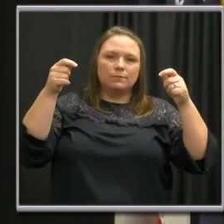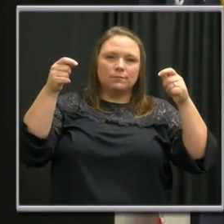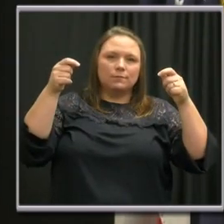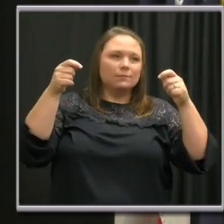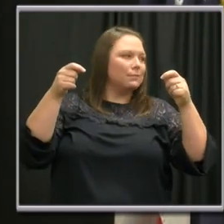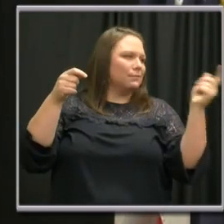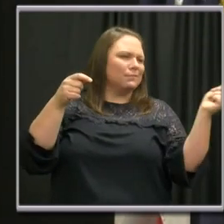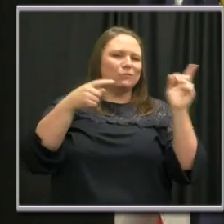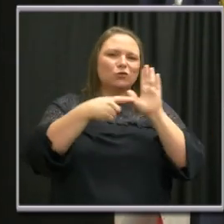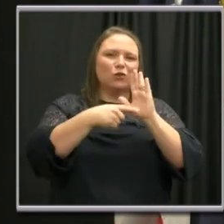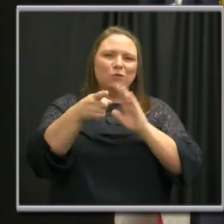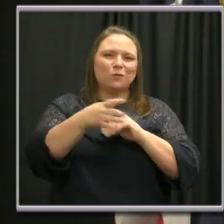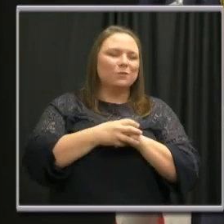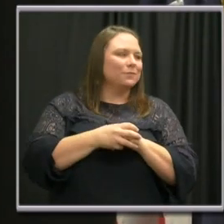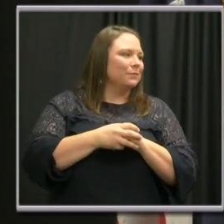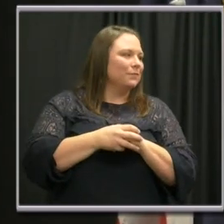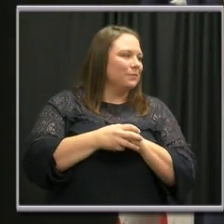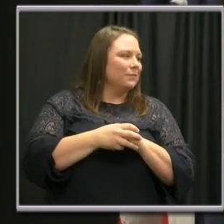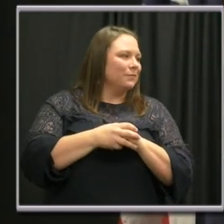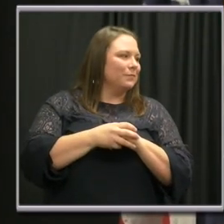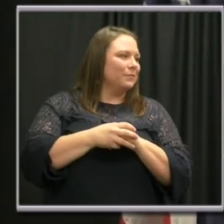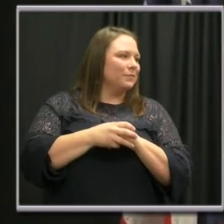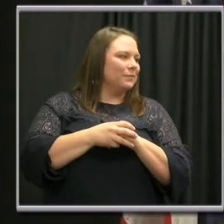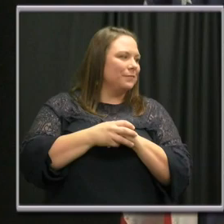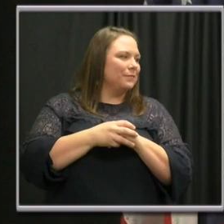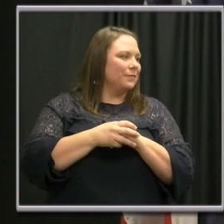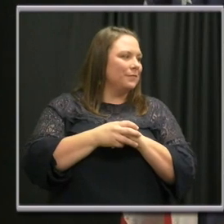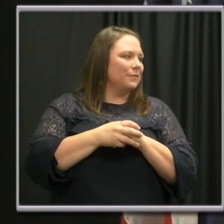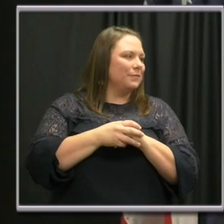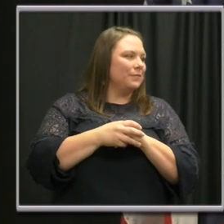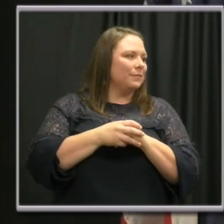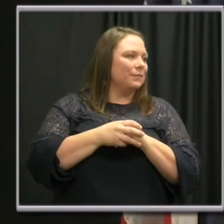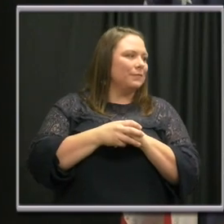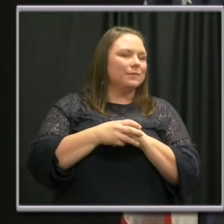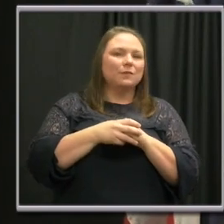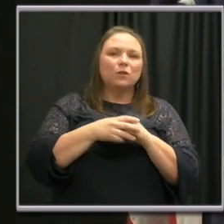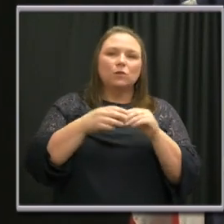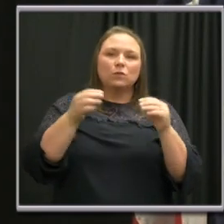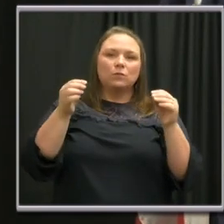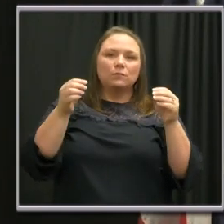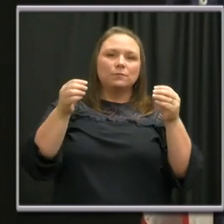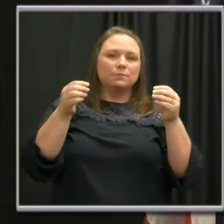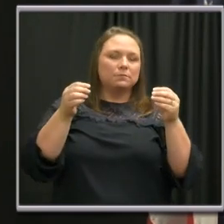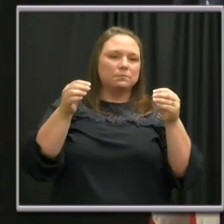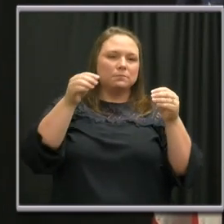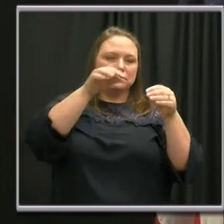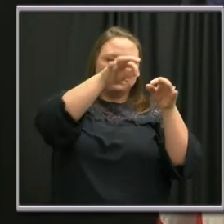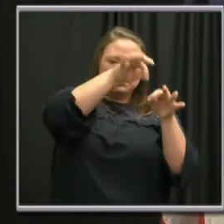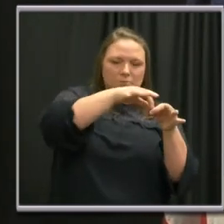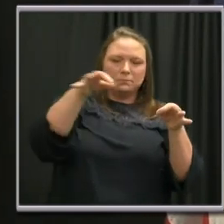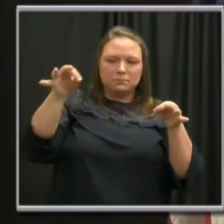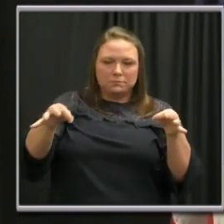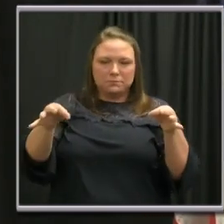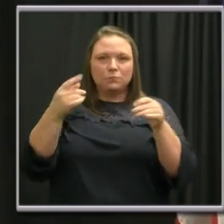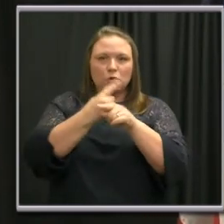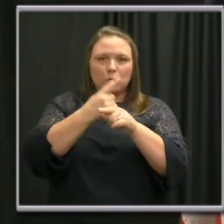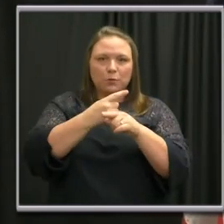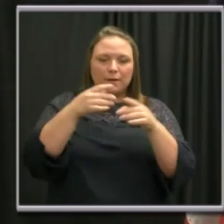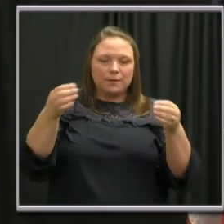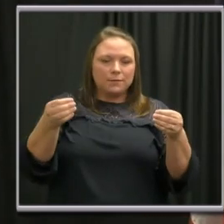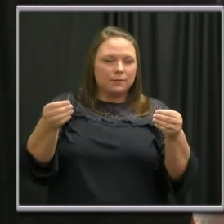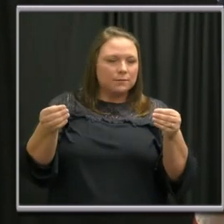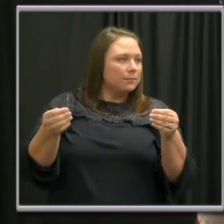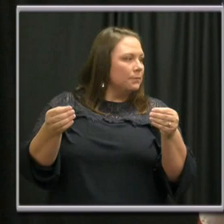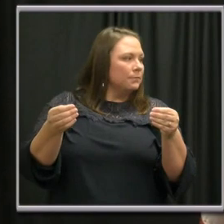I'm sorry. You slide those down to get the appropriate length, like I've done here. You